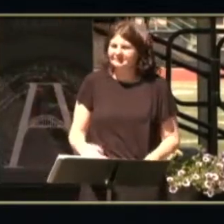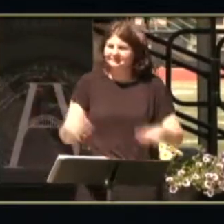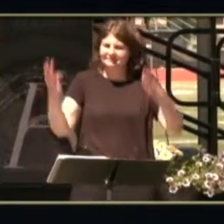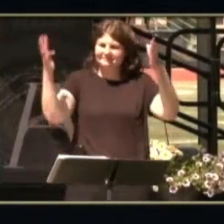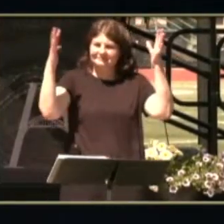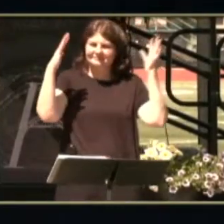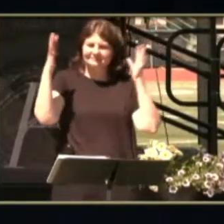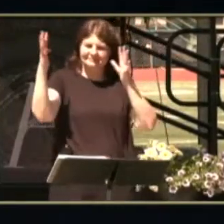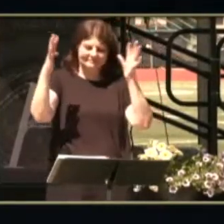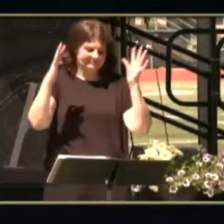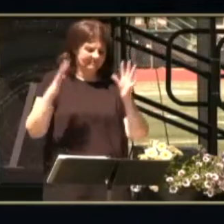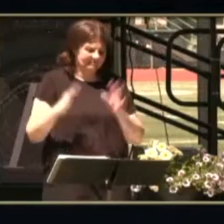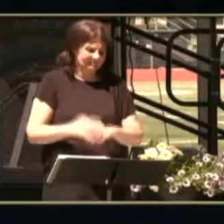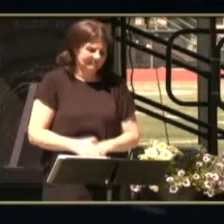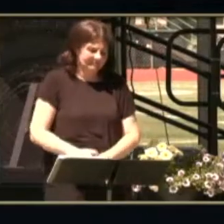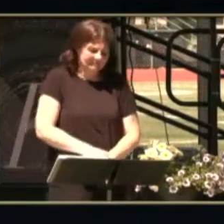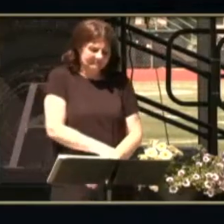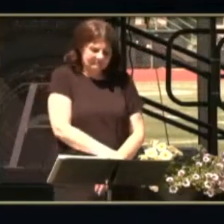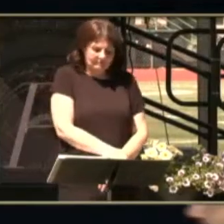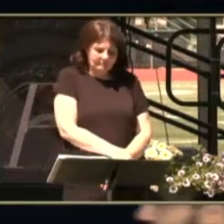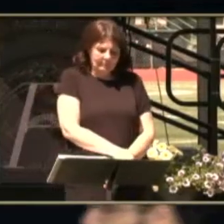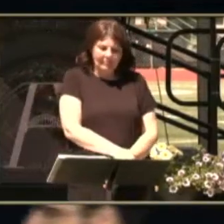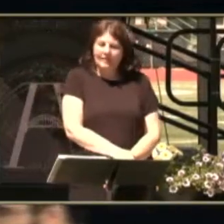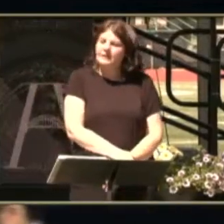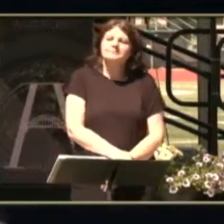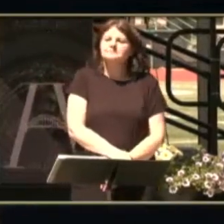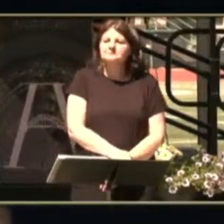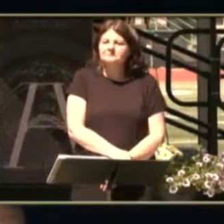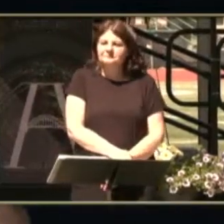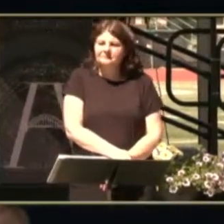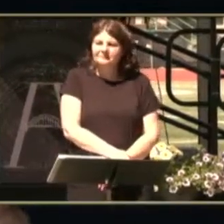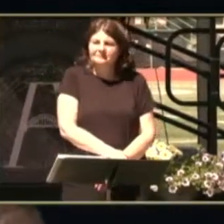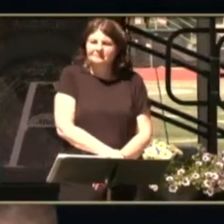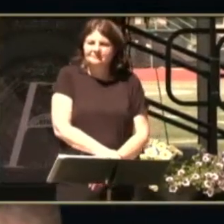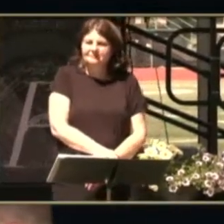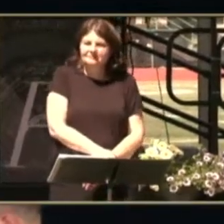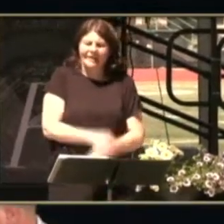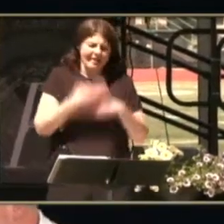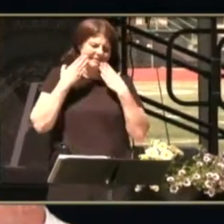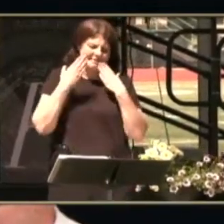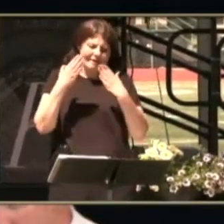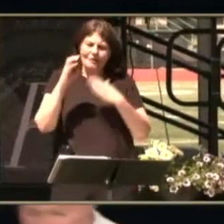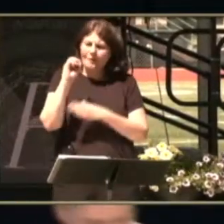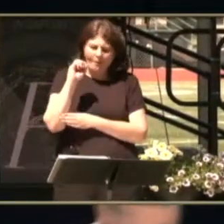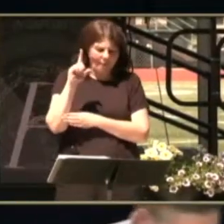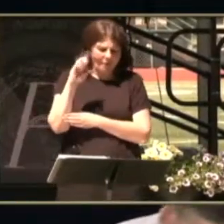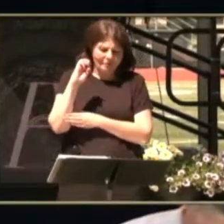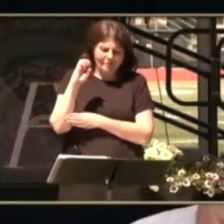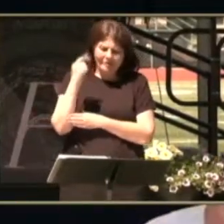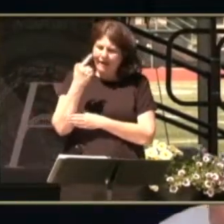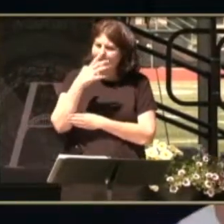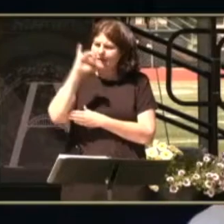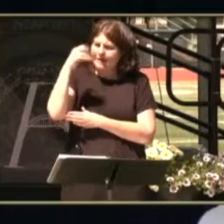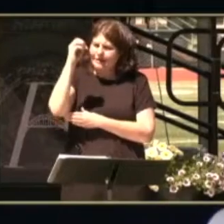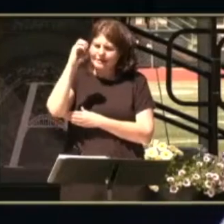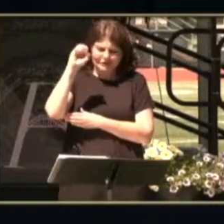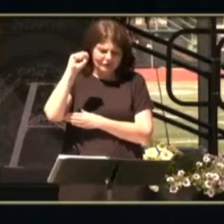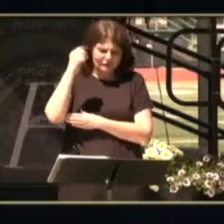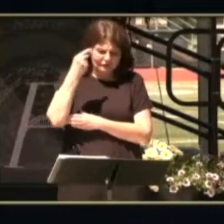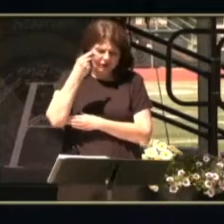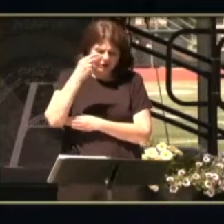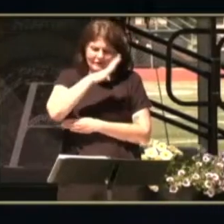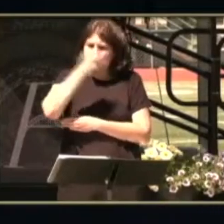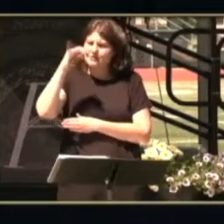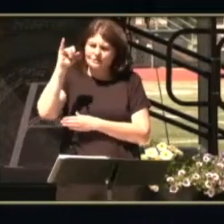you a leg josh and yo sander